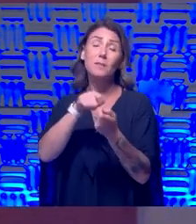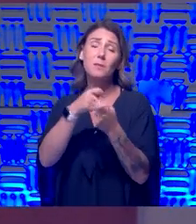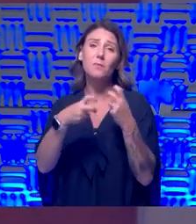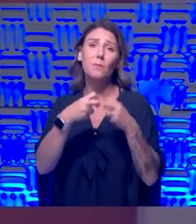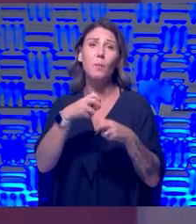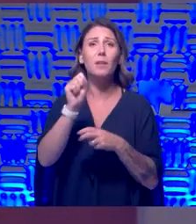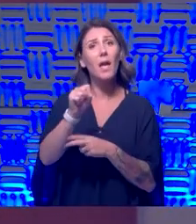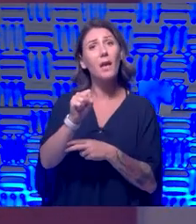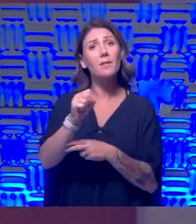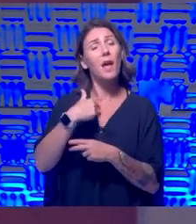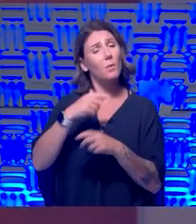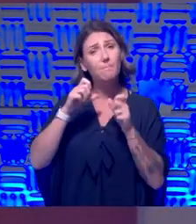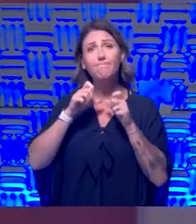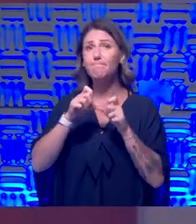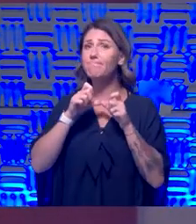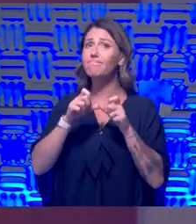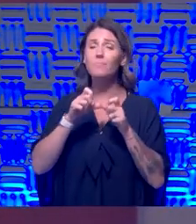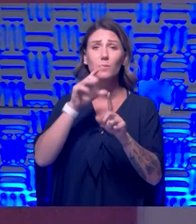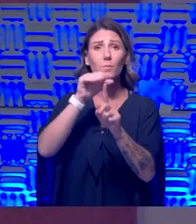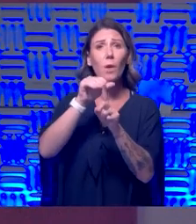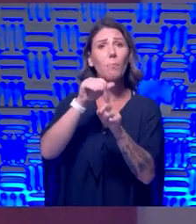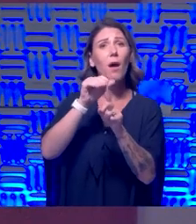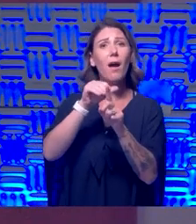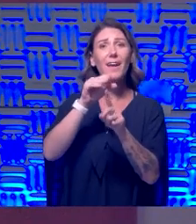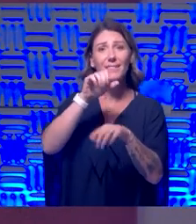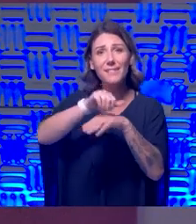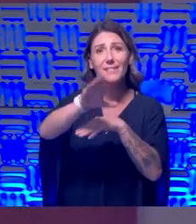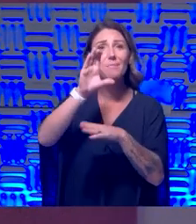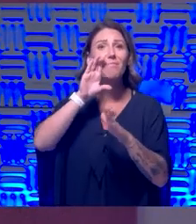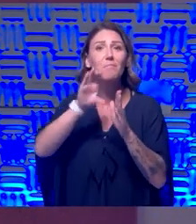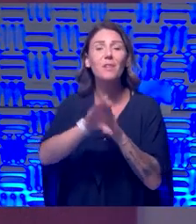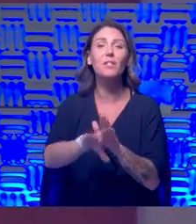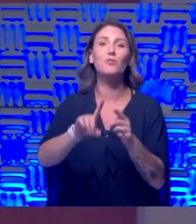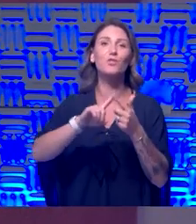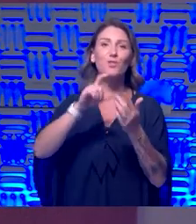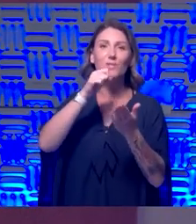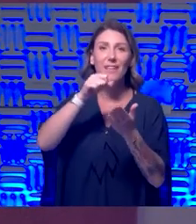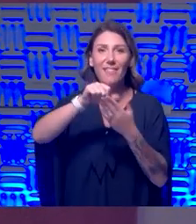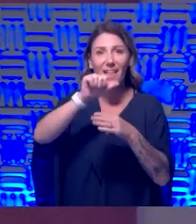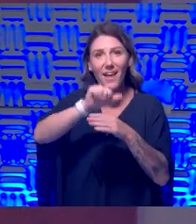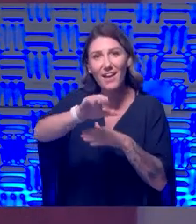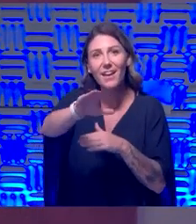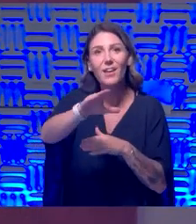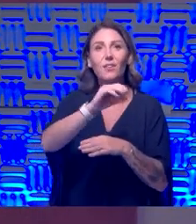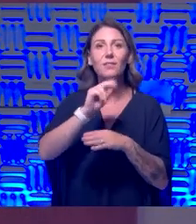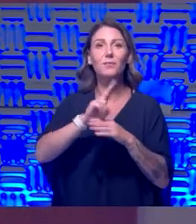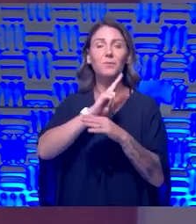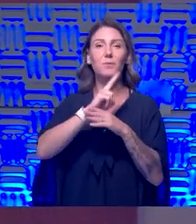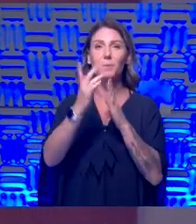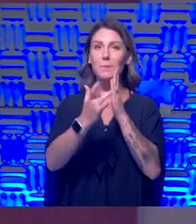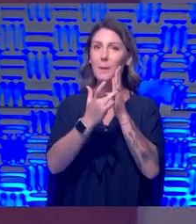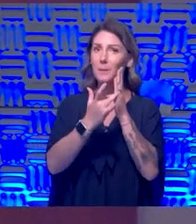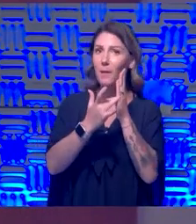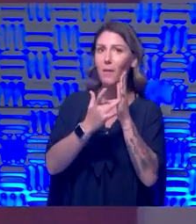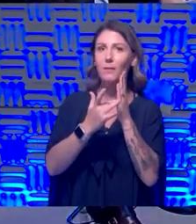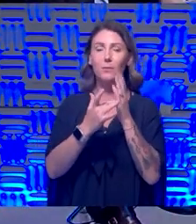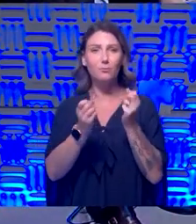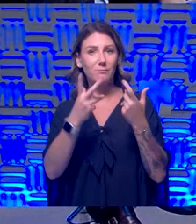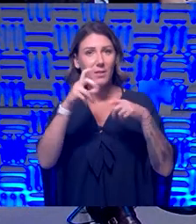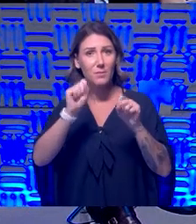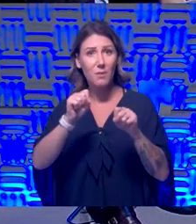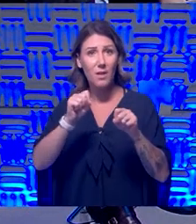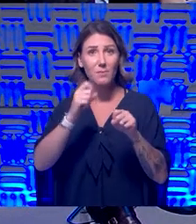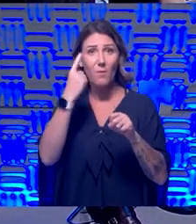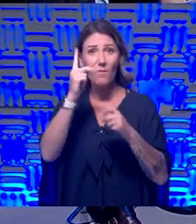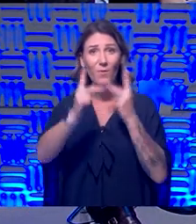and keep, you know, send them pictures and send them letters and try to visit, use the technology to visit as much as possible. I think